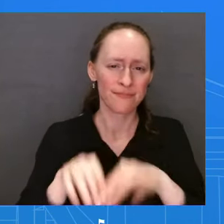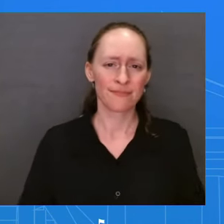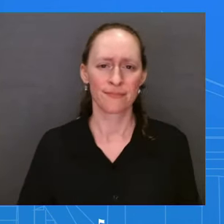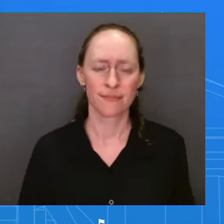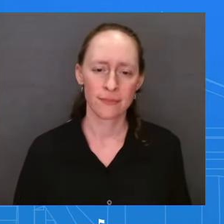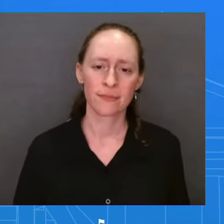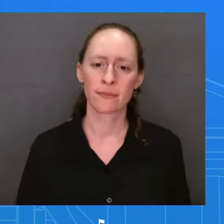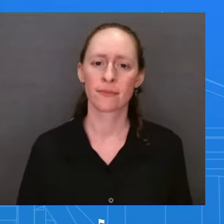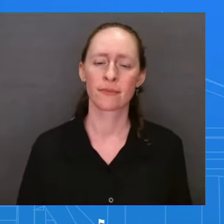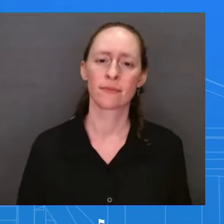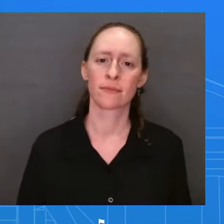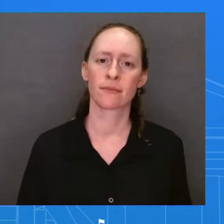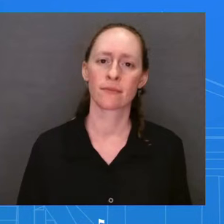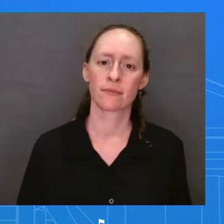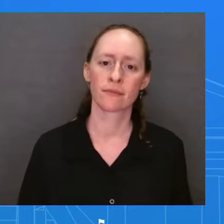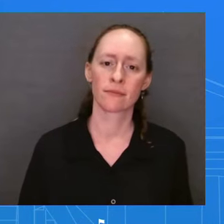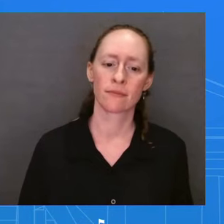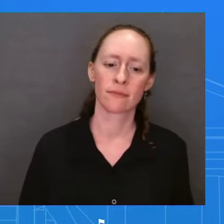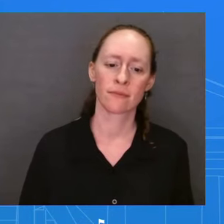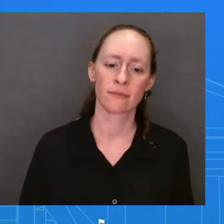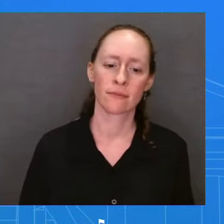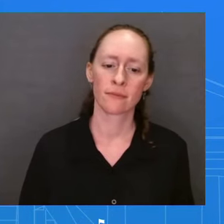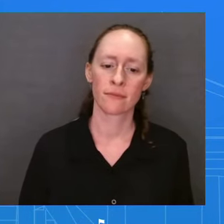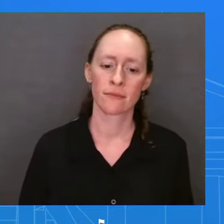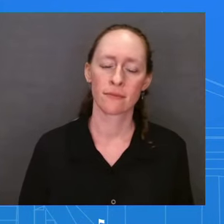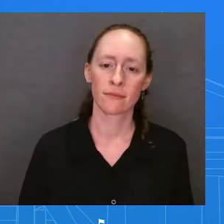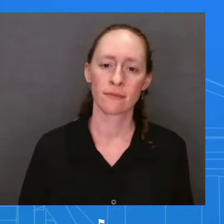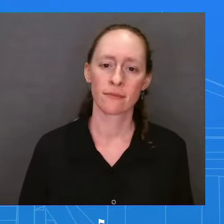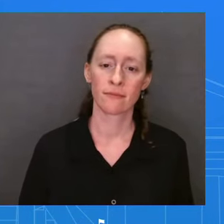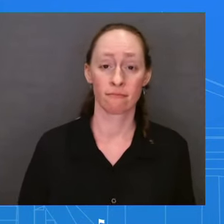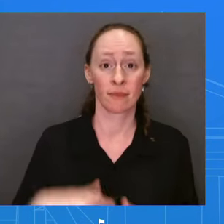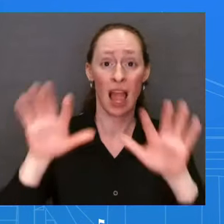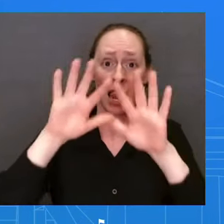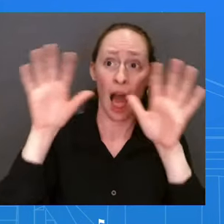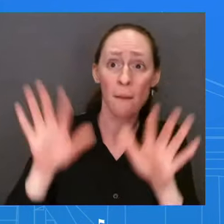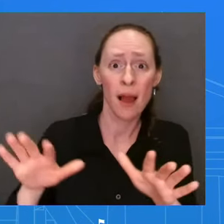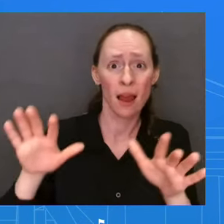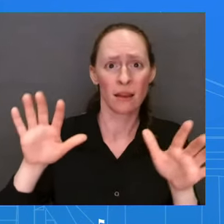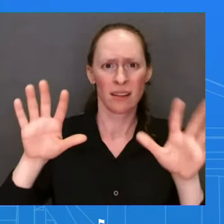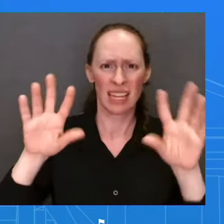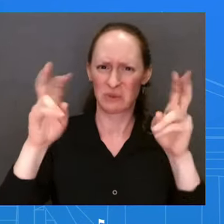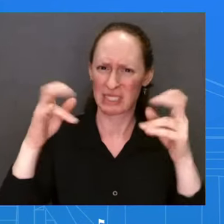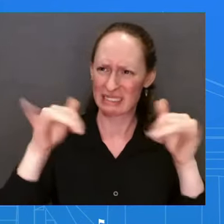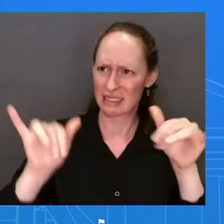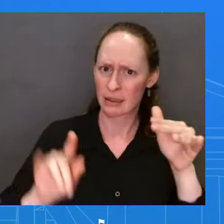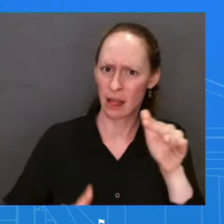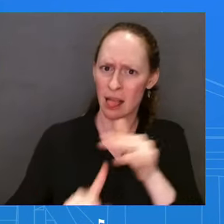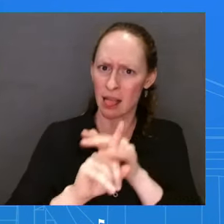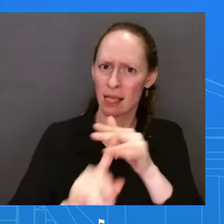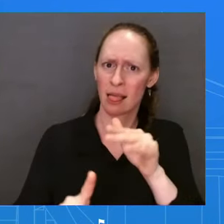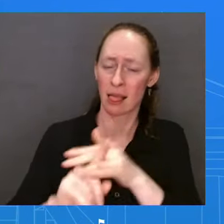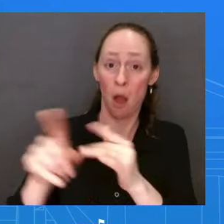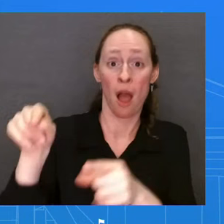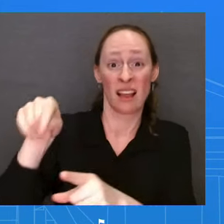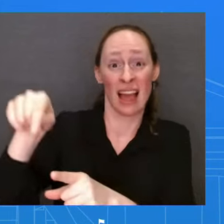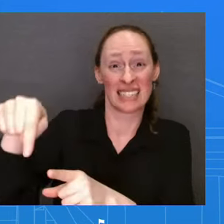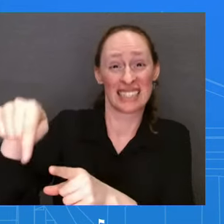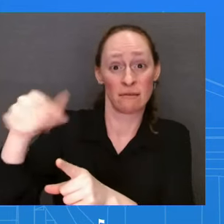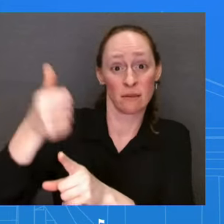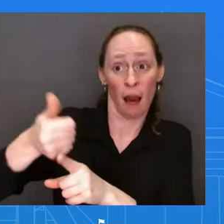forward, but also bringing clean energy jobs and manufacturing jobs and supply chains back to the United States by the hundreds of thousands.